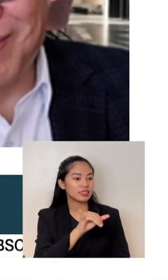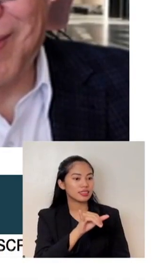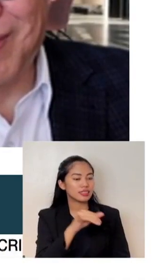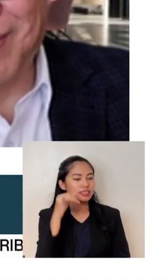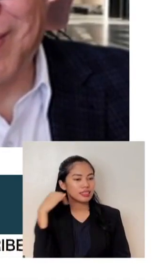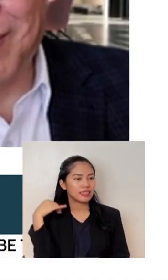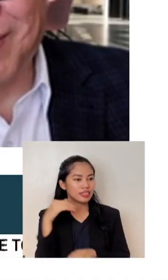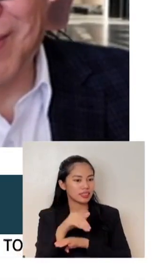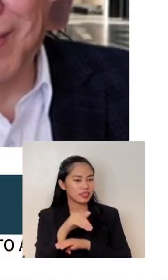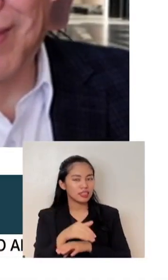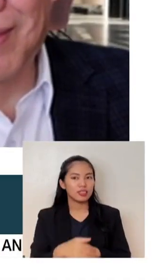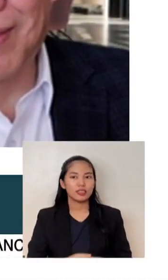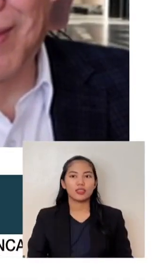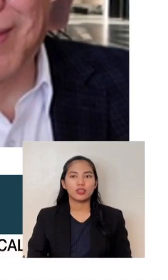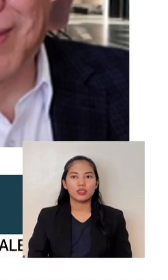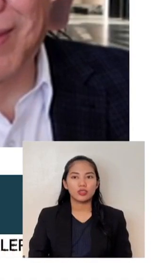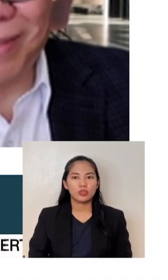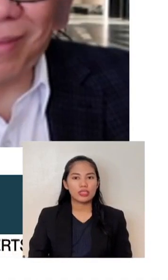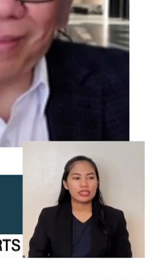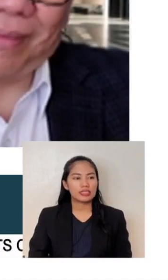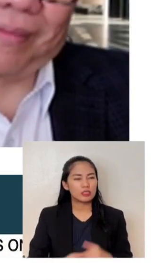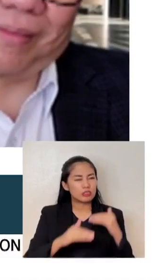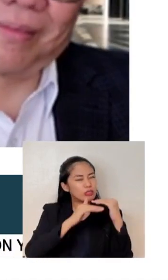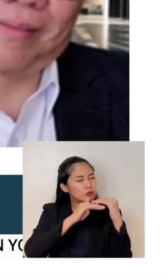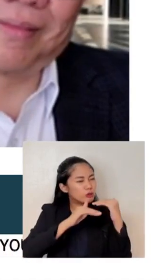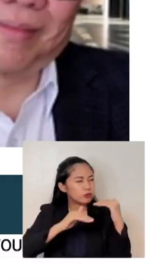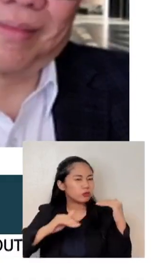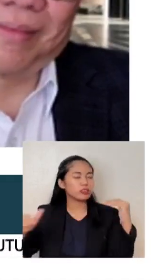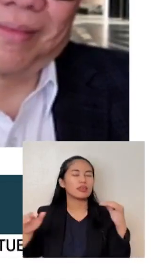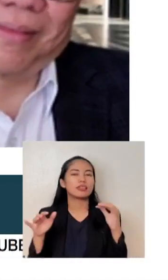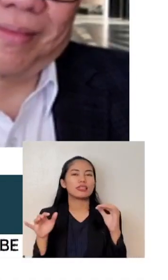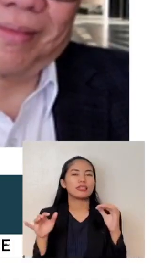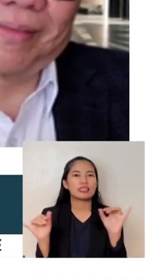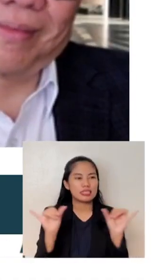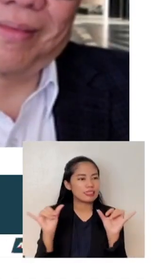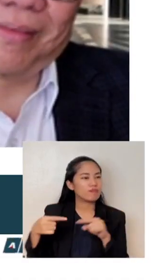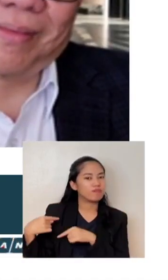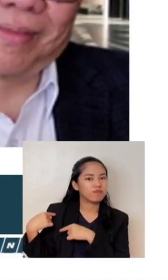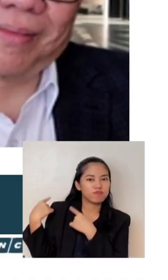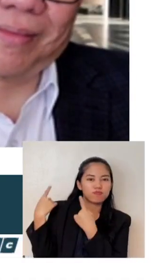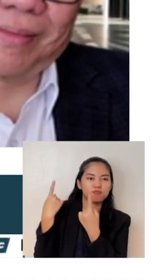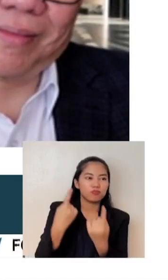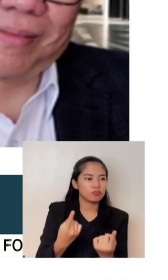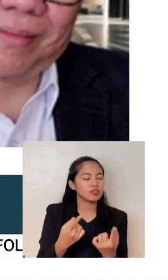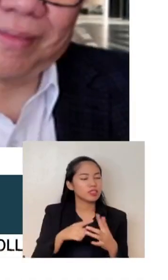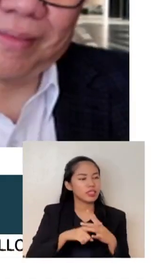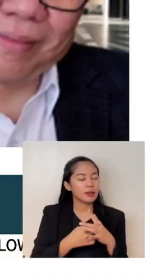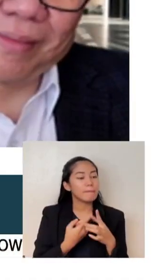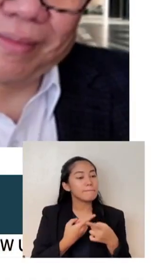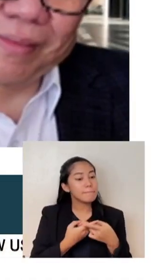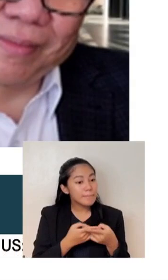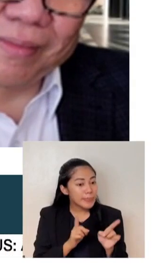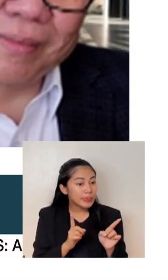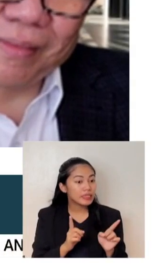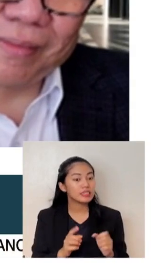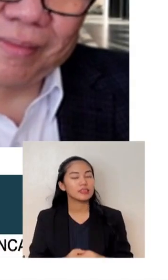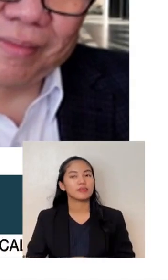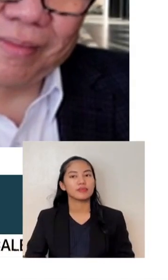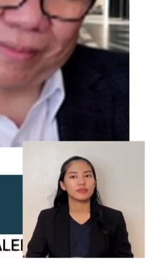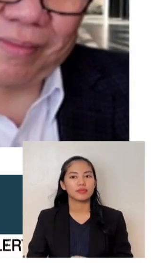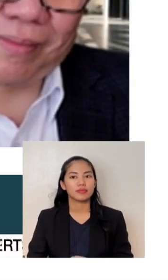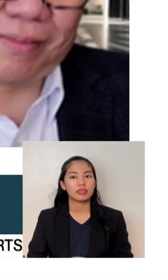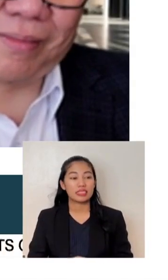not wavering. He's been so consistent from day one. But the thing is, is that something